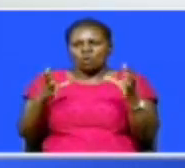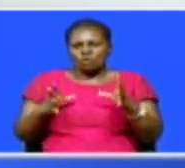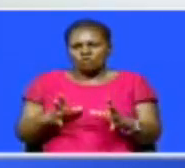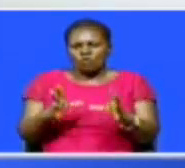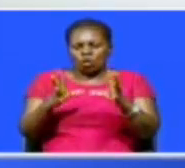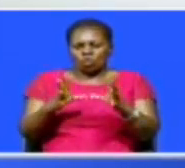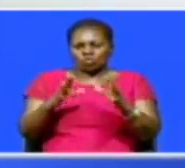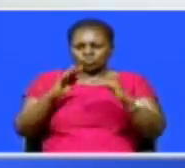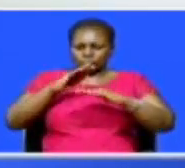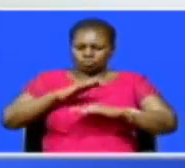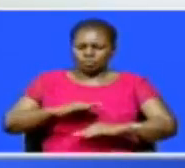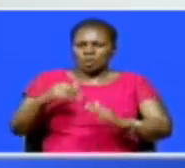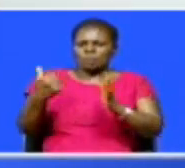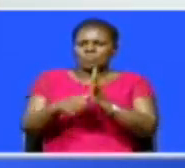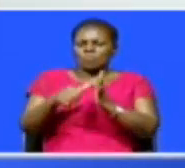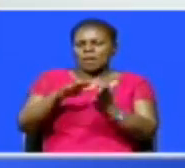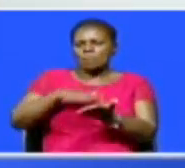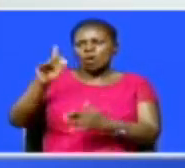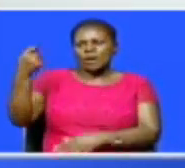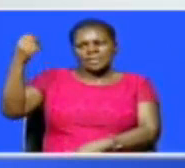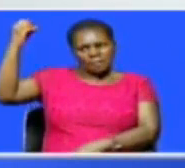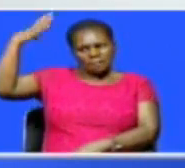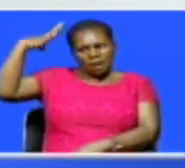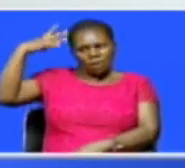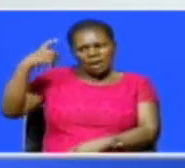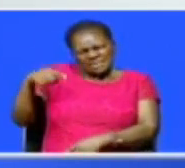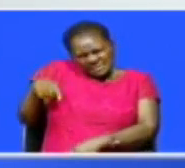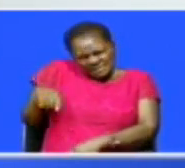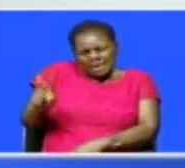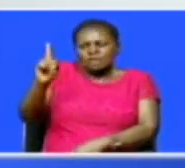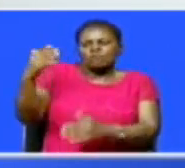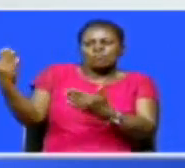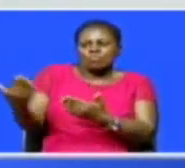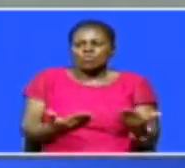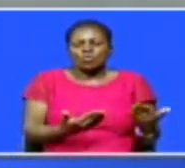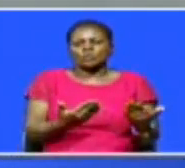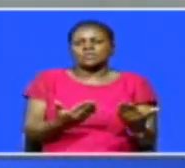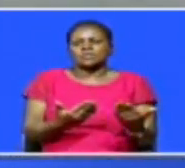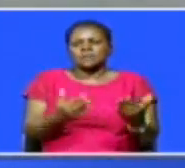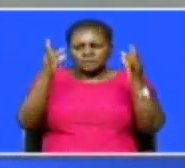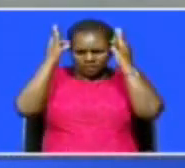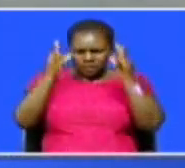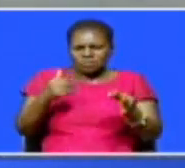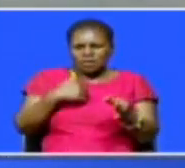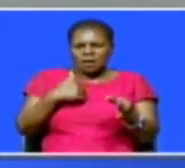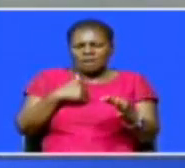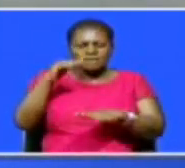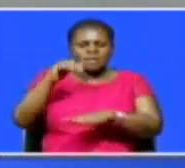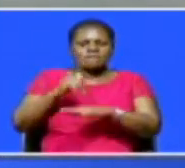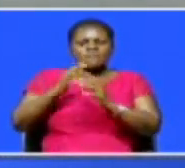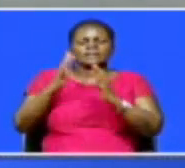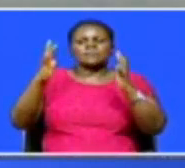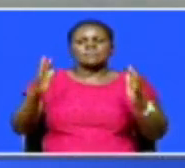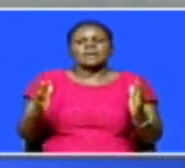relief as most of the problems facing the power distributor are self-inflicted and that this move will have far-reaching consequences